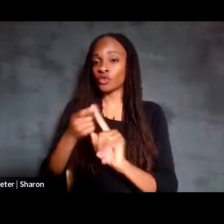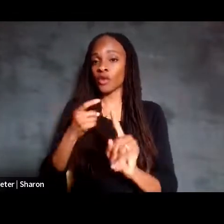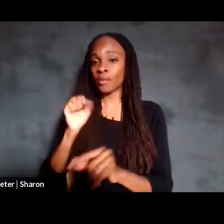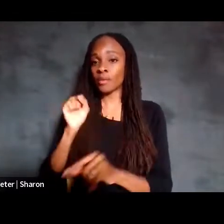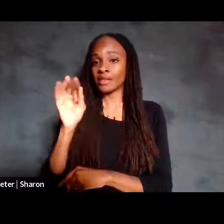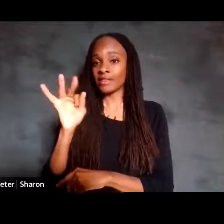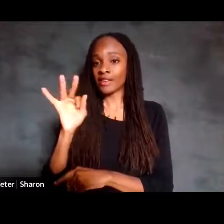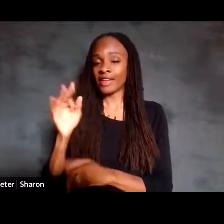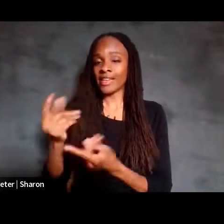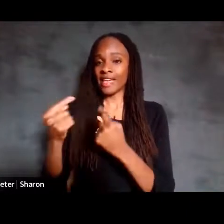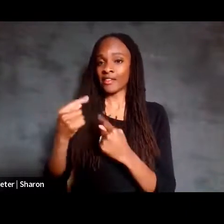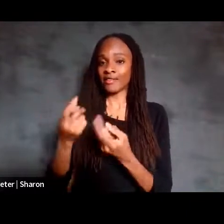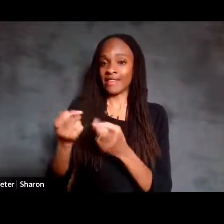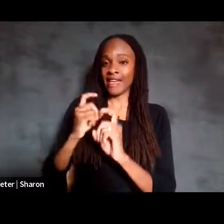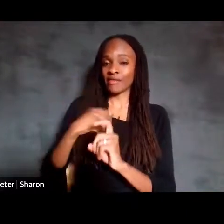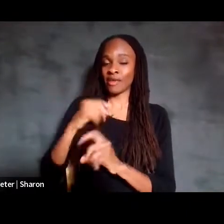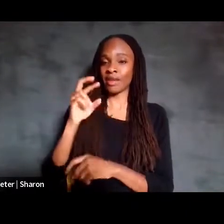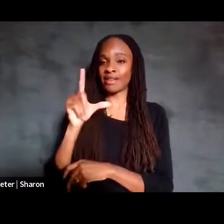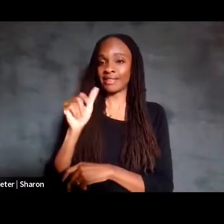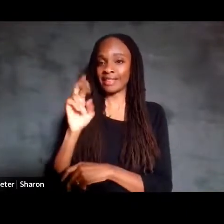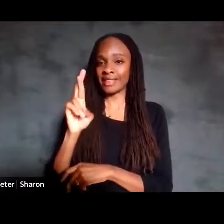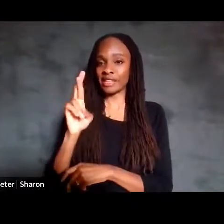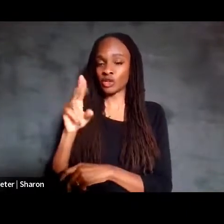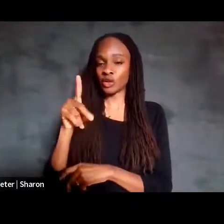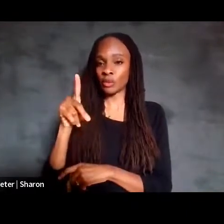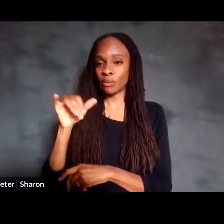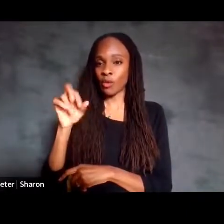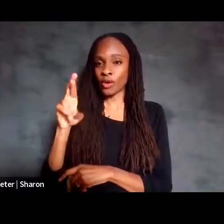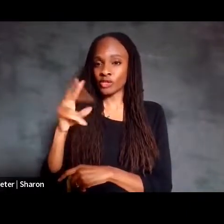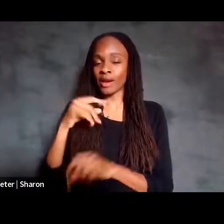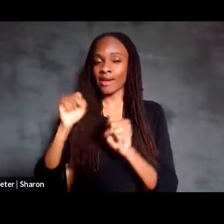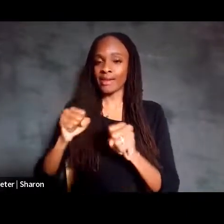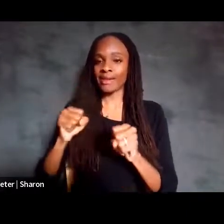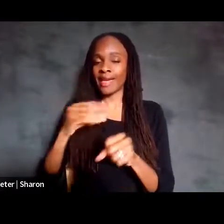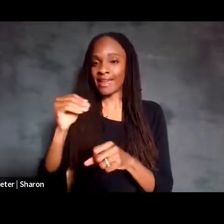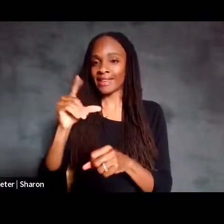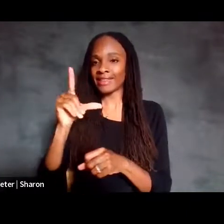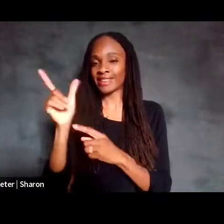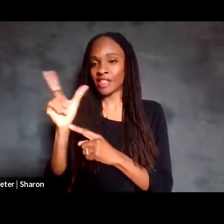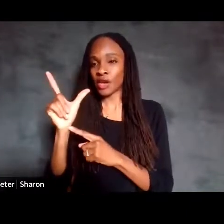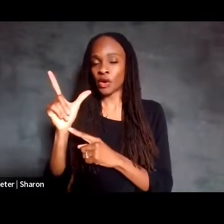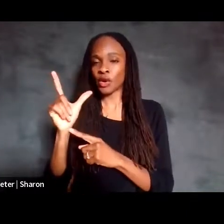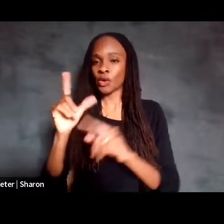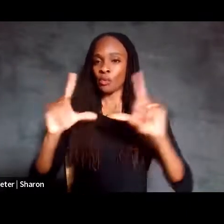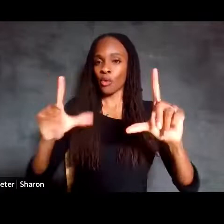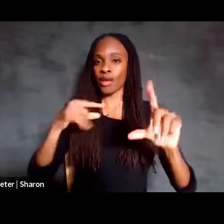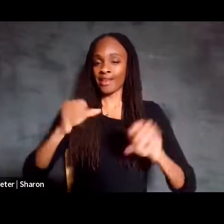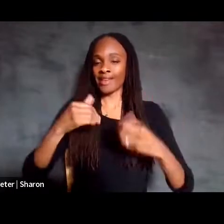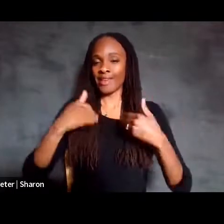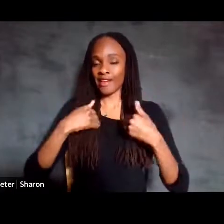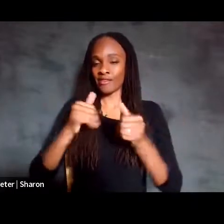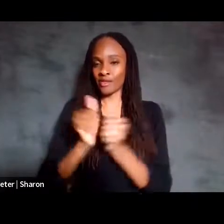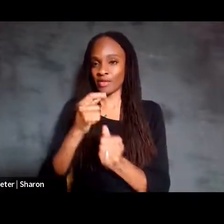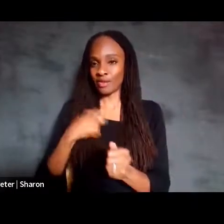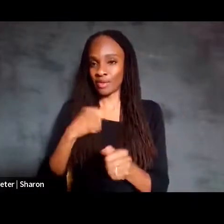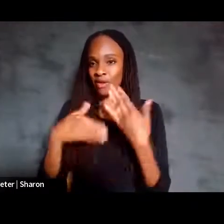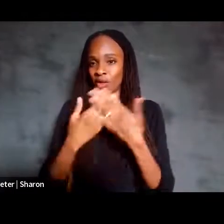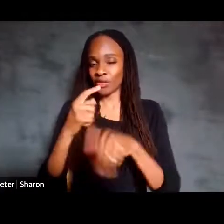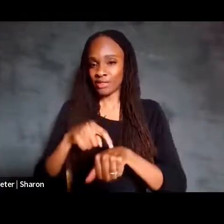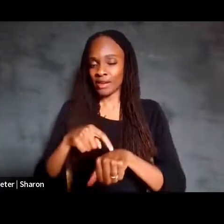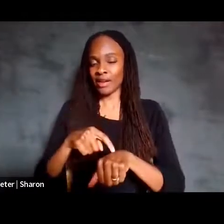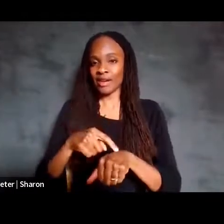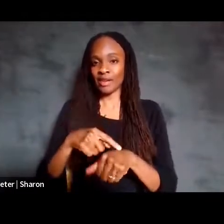a laser pointer and a letter board so I can have them in my bag all the time and use them on the go if I need to.